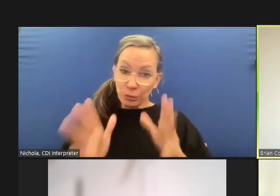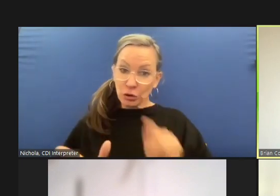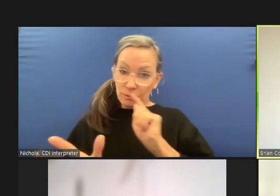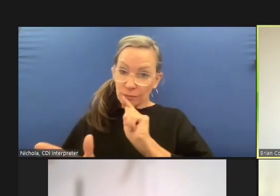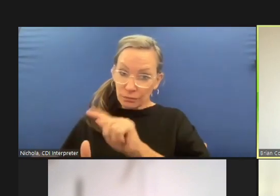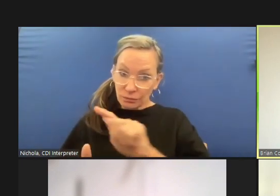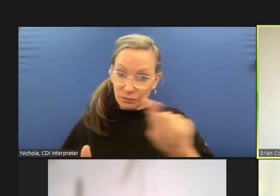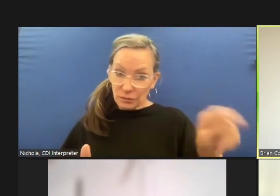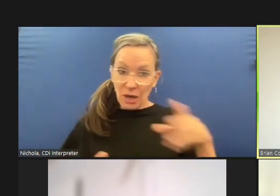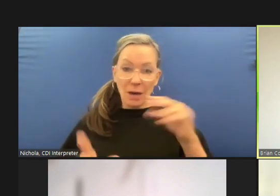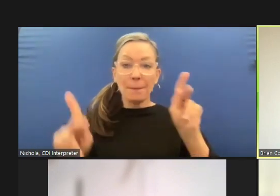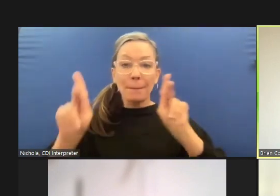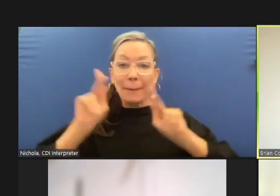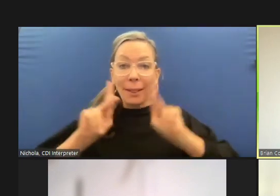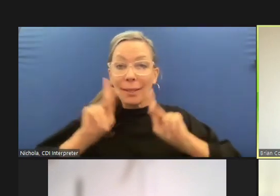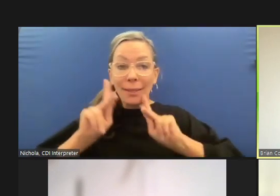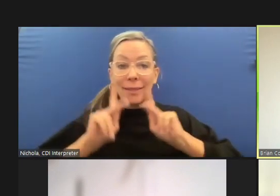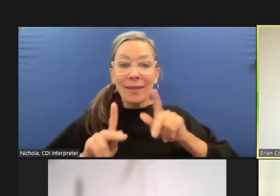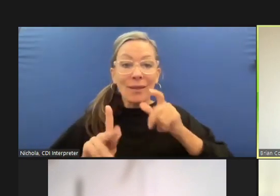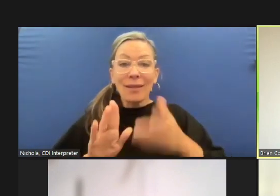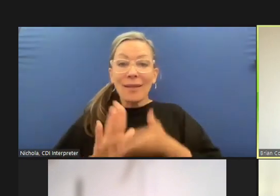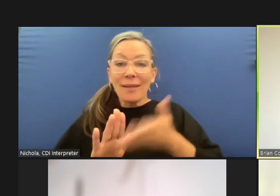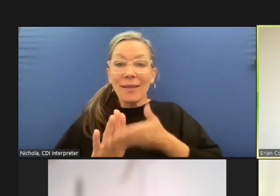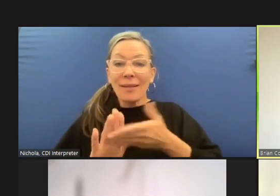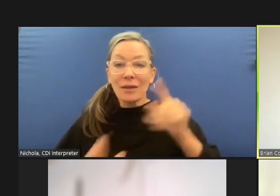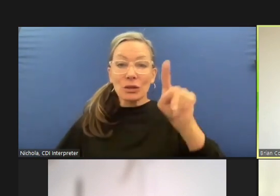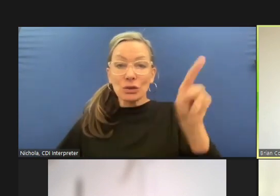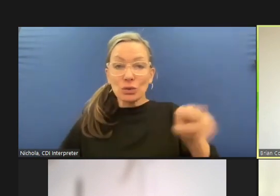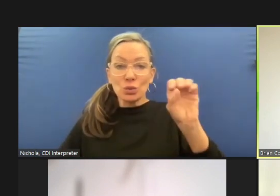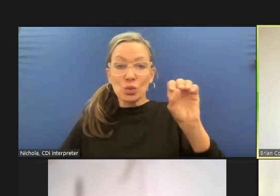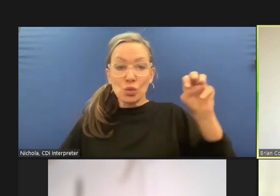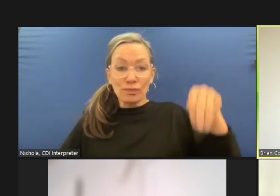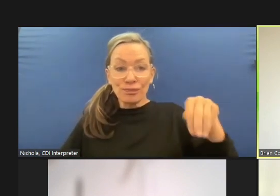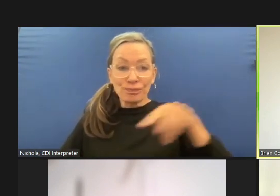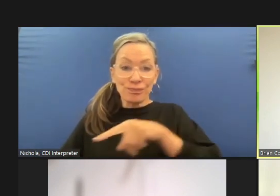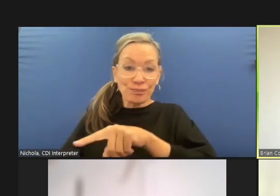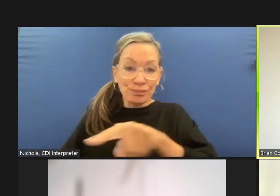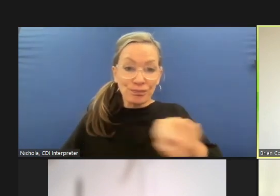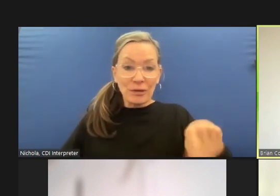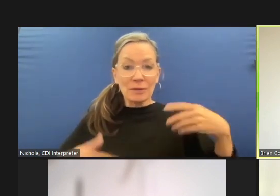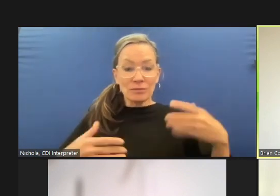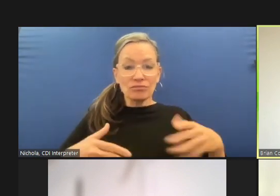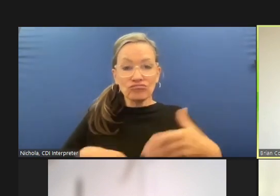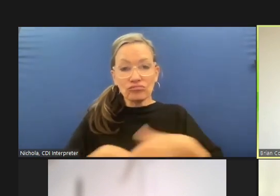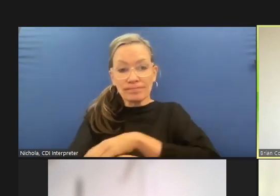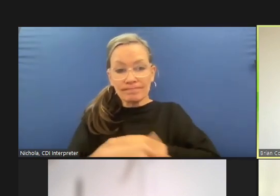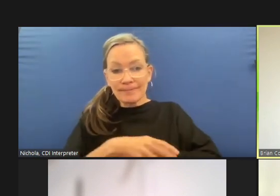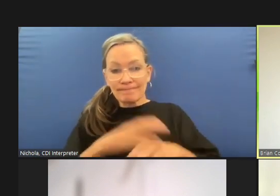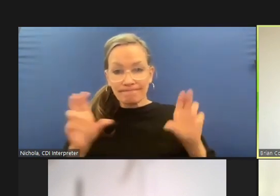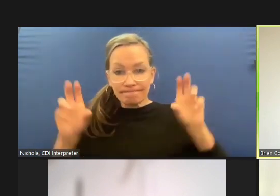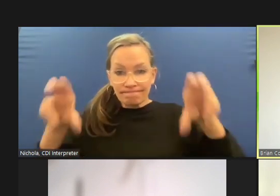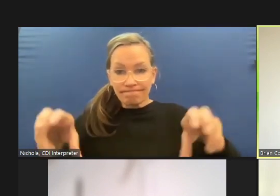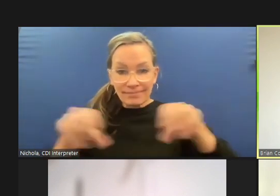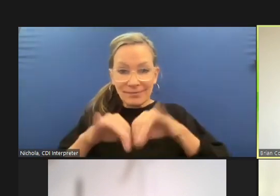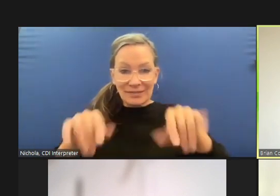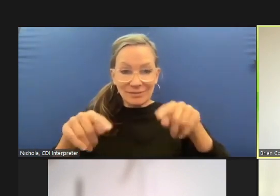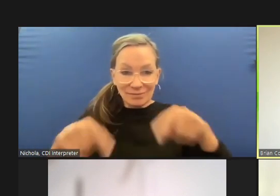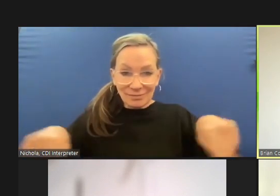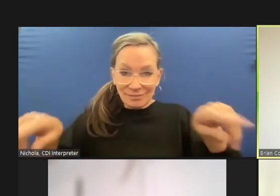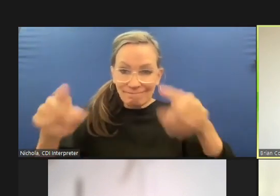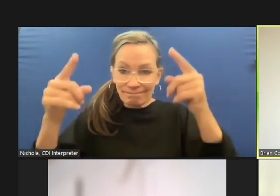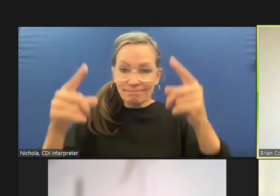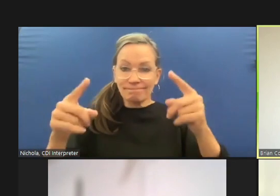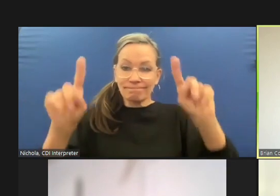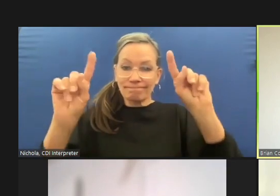a lot of people have done a lot of work to make this possible so um i appreciate the commitment that the county um